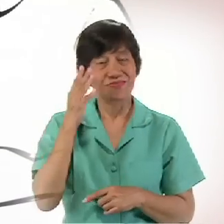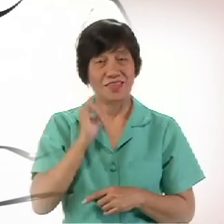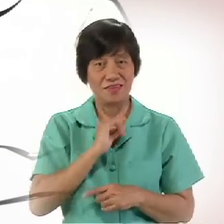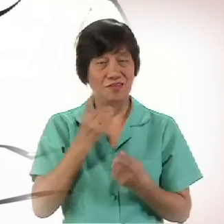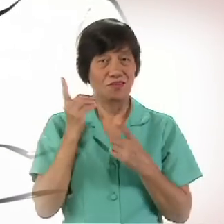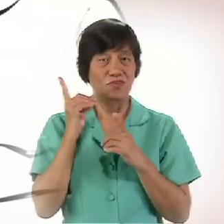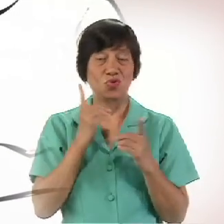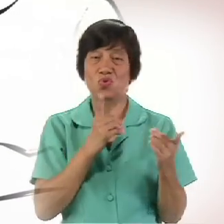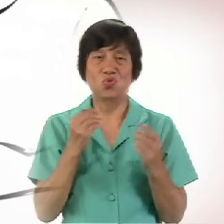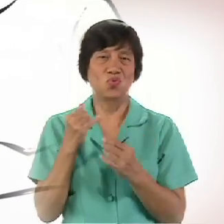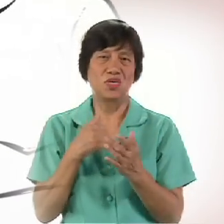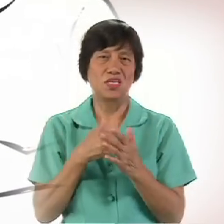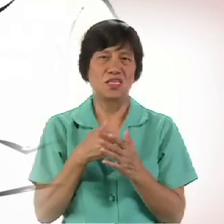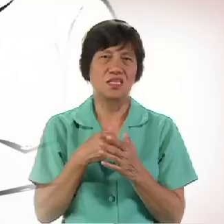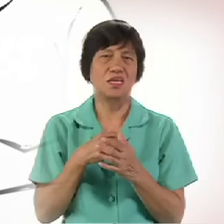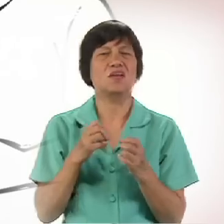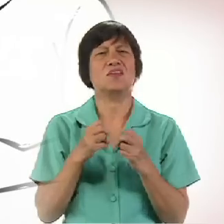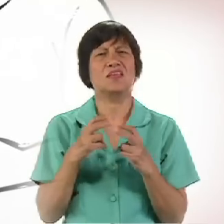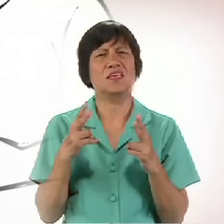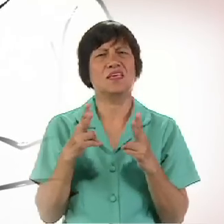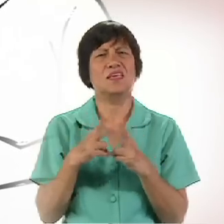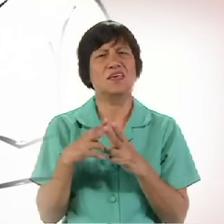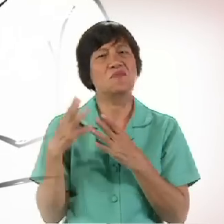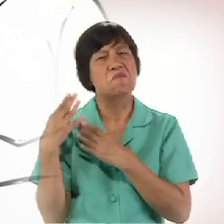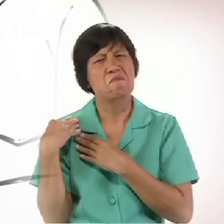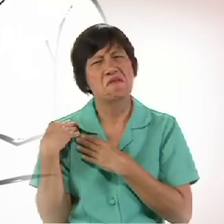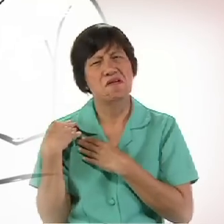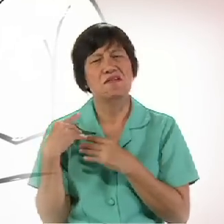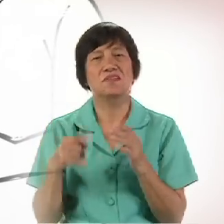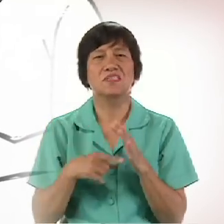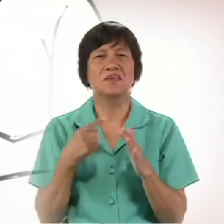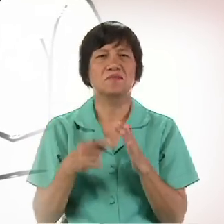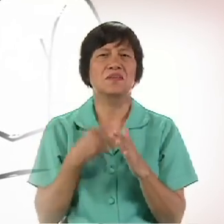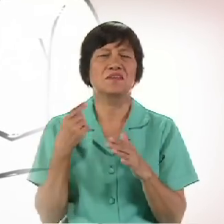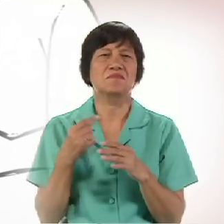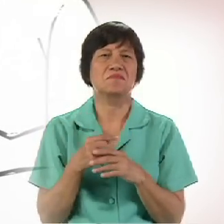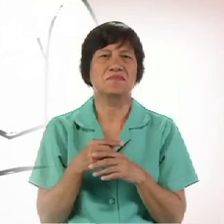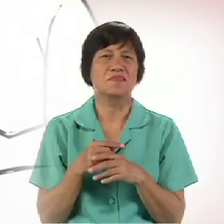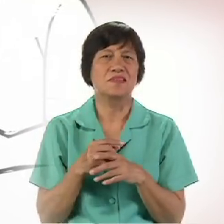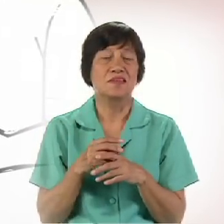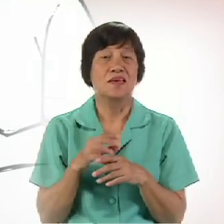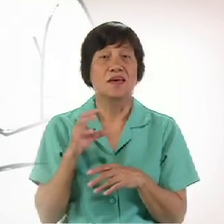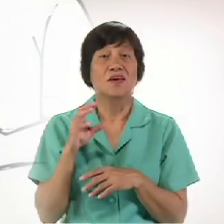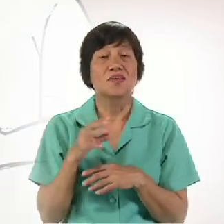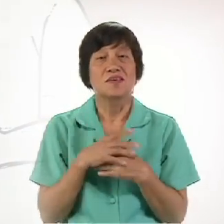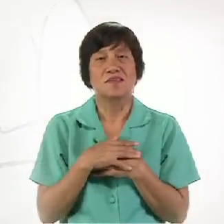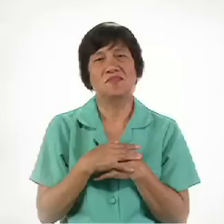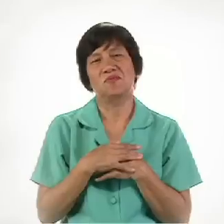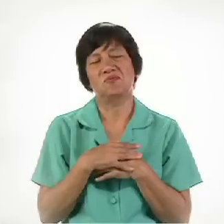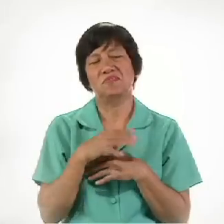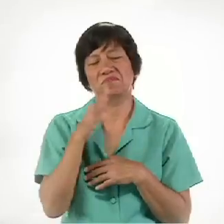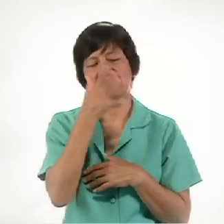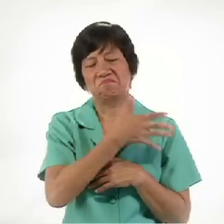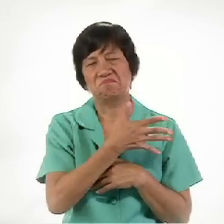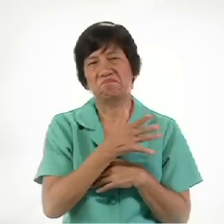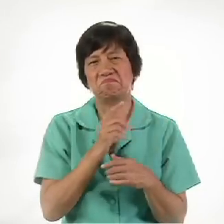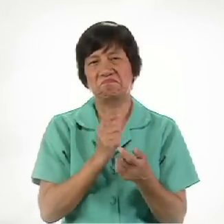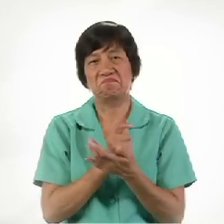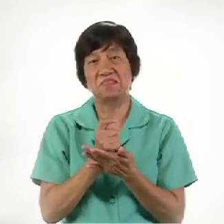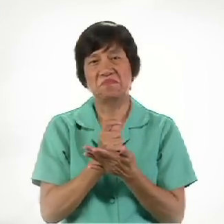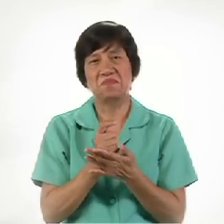I would Do it And even Bear Sometimes The Cold Treatment That follows It But